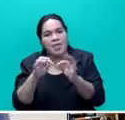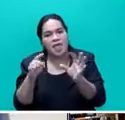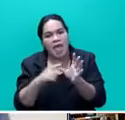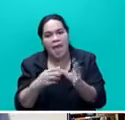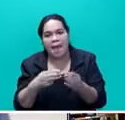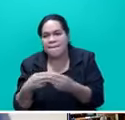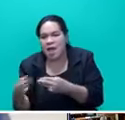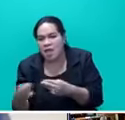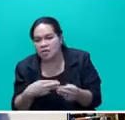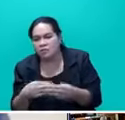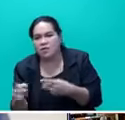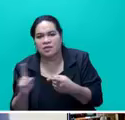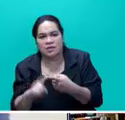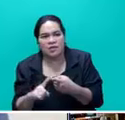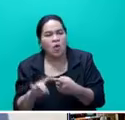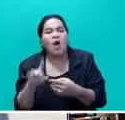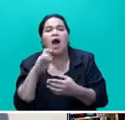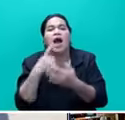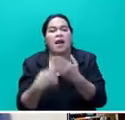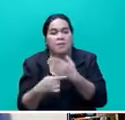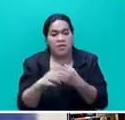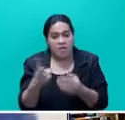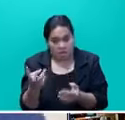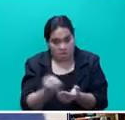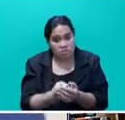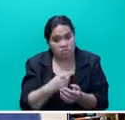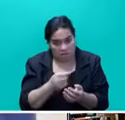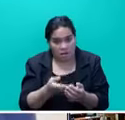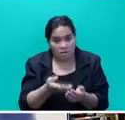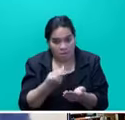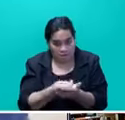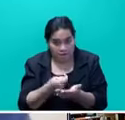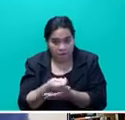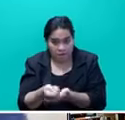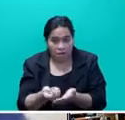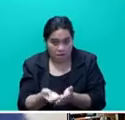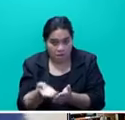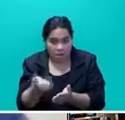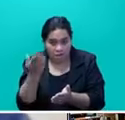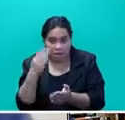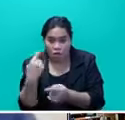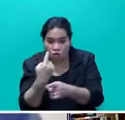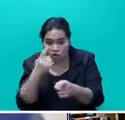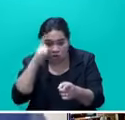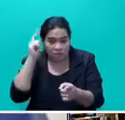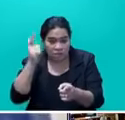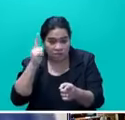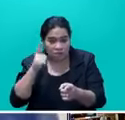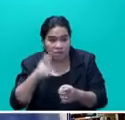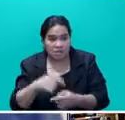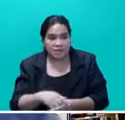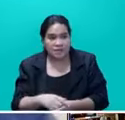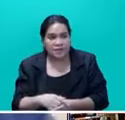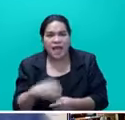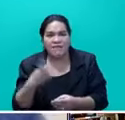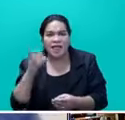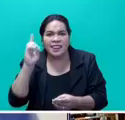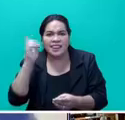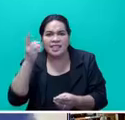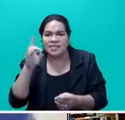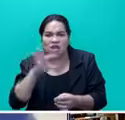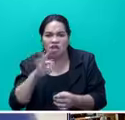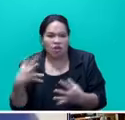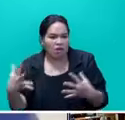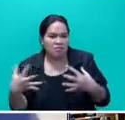Or what happens to salaries? Are they also upgraded for those teachers with degrees that are not